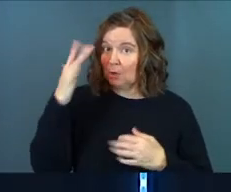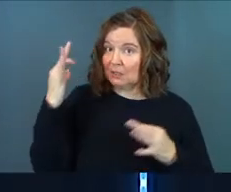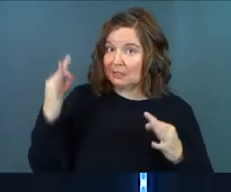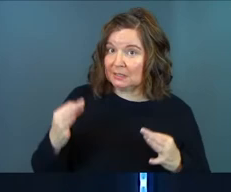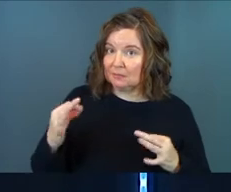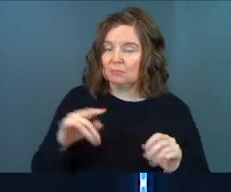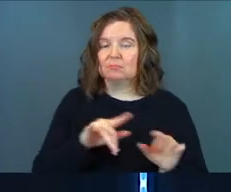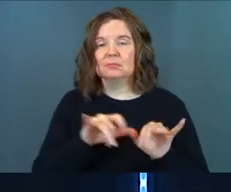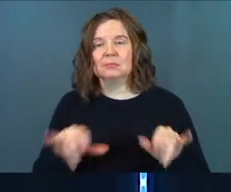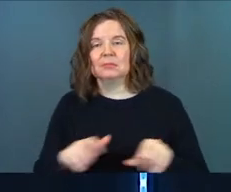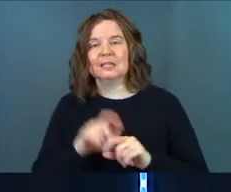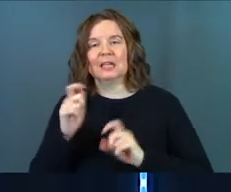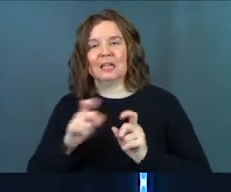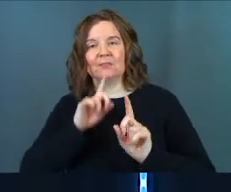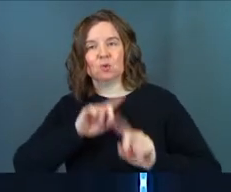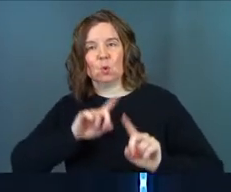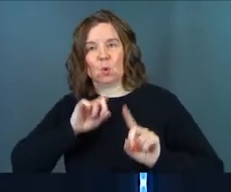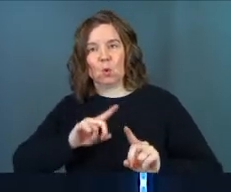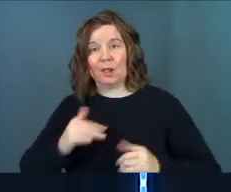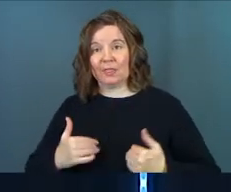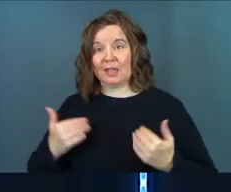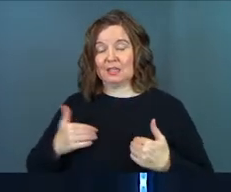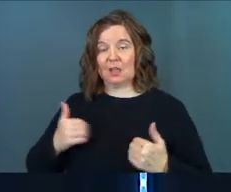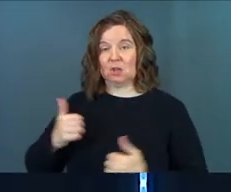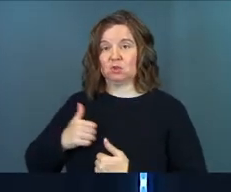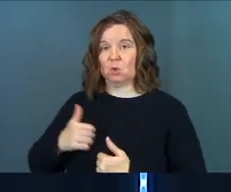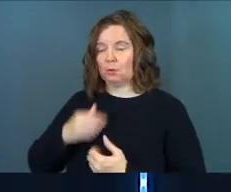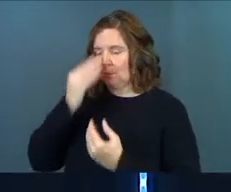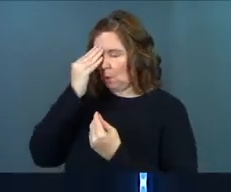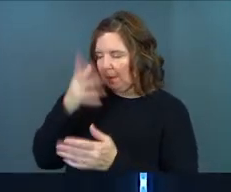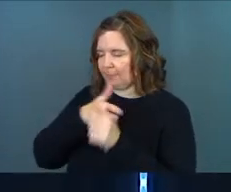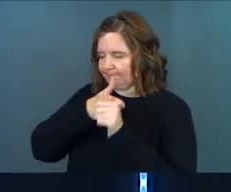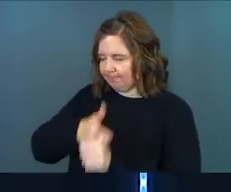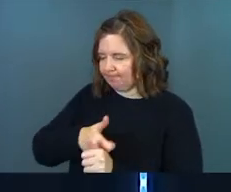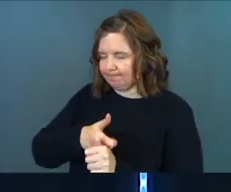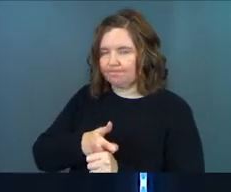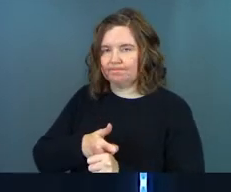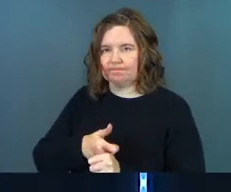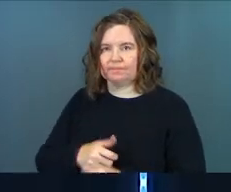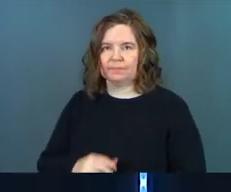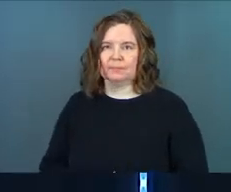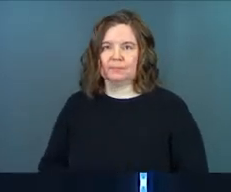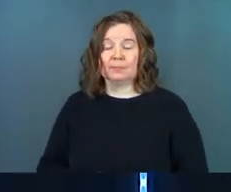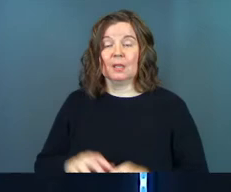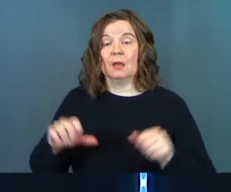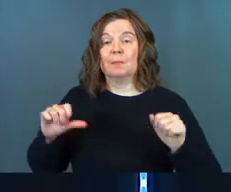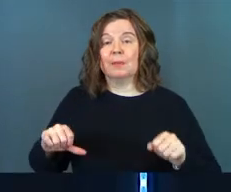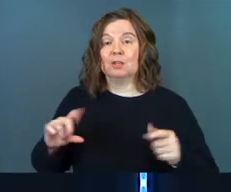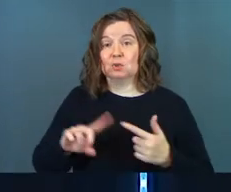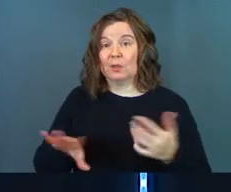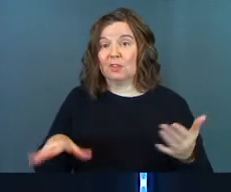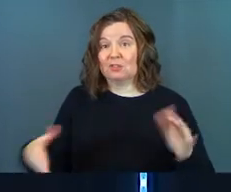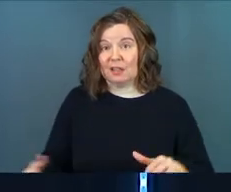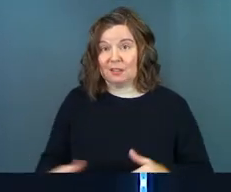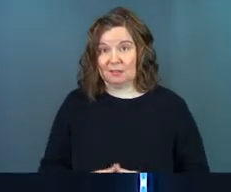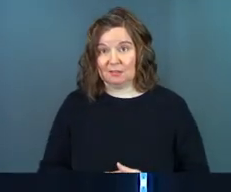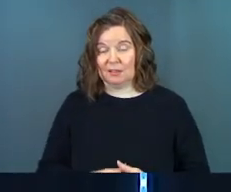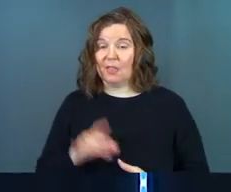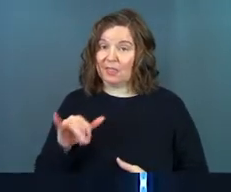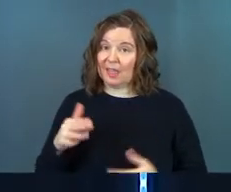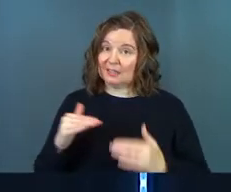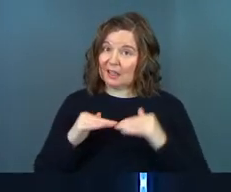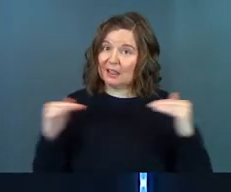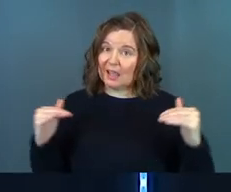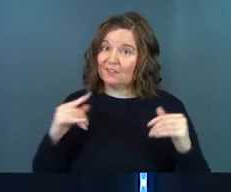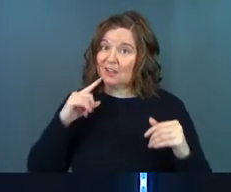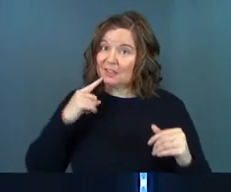decisions, but he gives orders that young soldiers have to follow, potentially to their death. That's